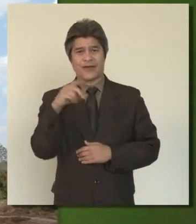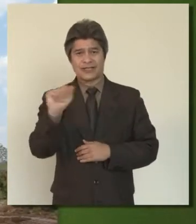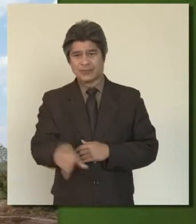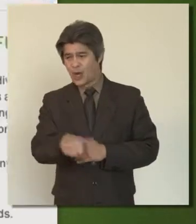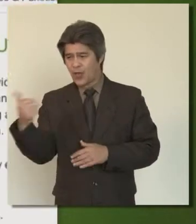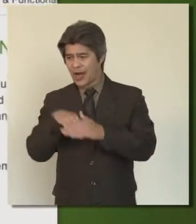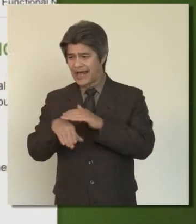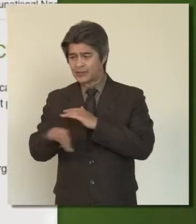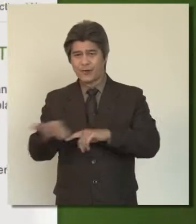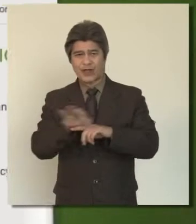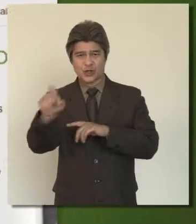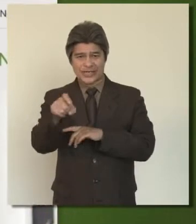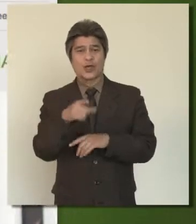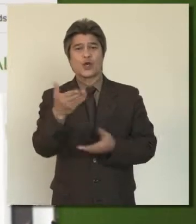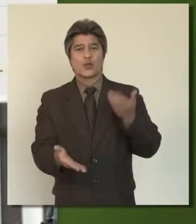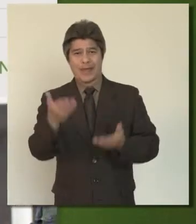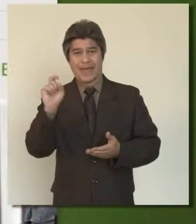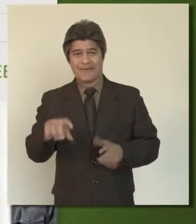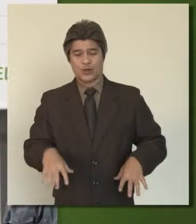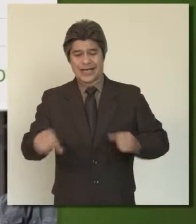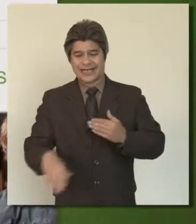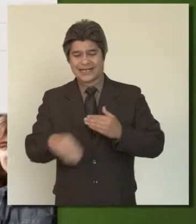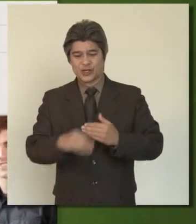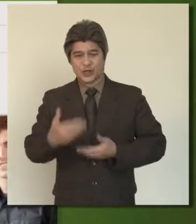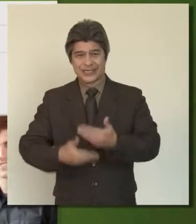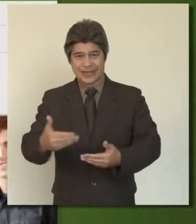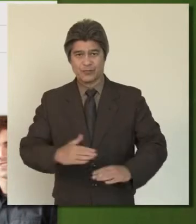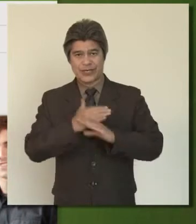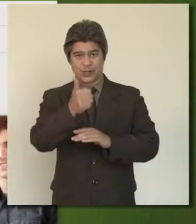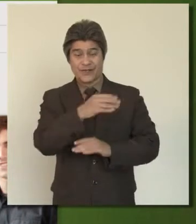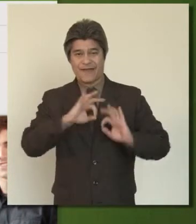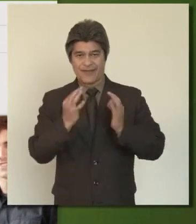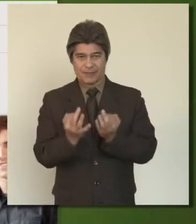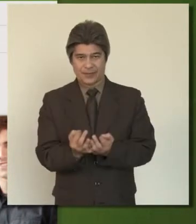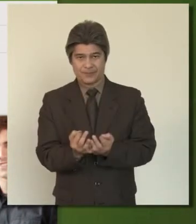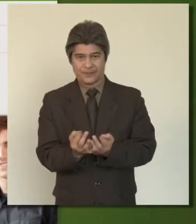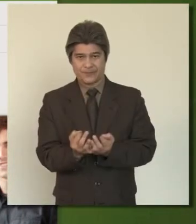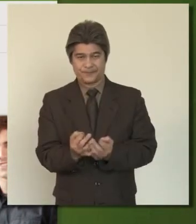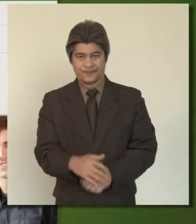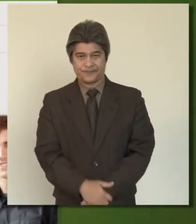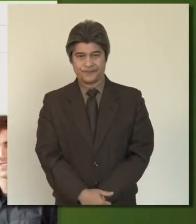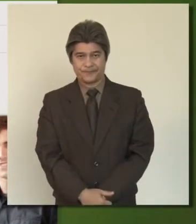have a disability or other access or functional need, you may have to take additional steps to protect yourself and your family.